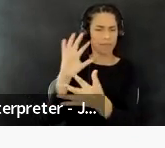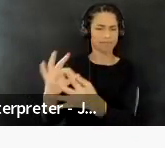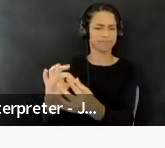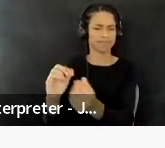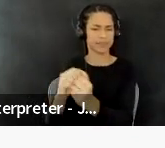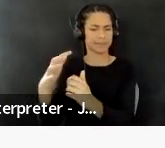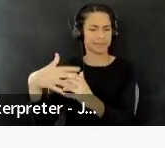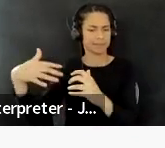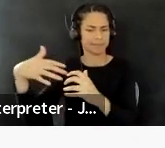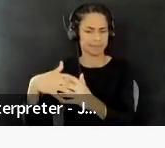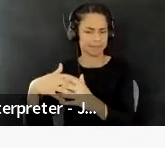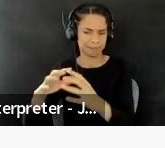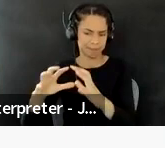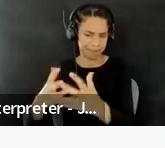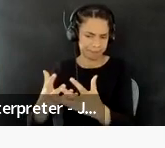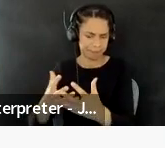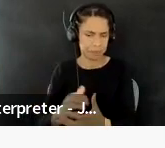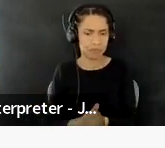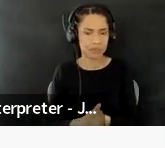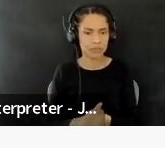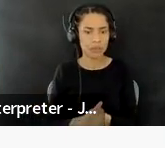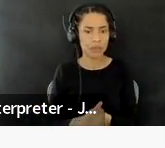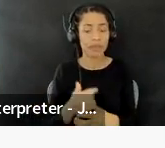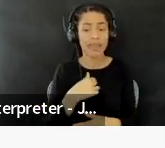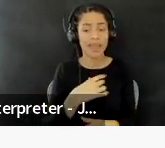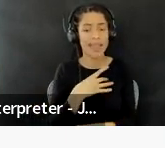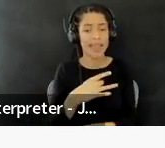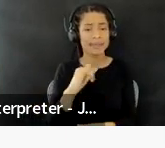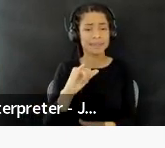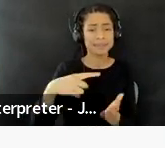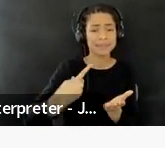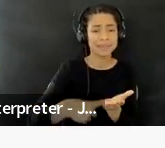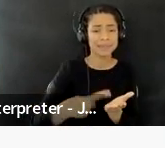and, and I really love this discussion around. Um,